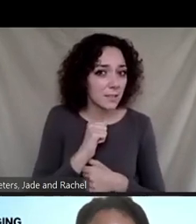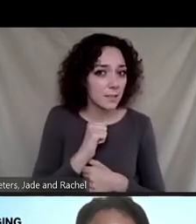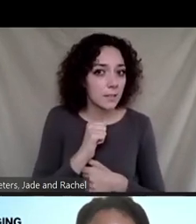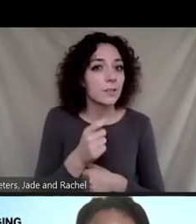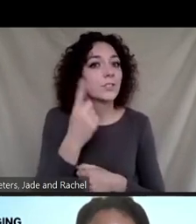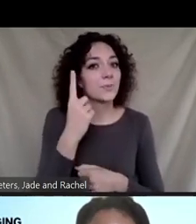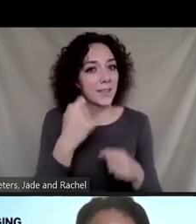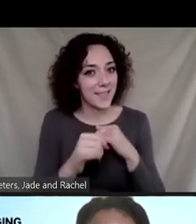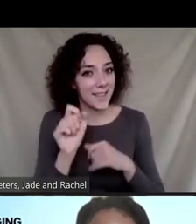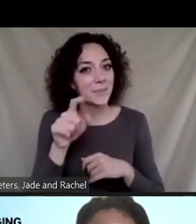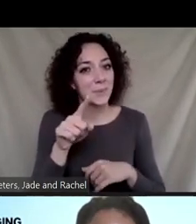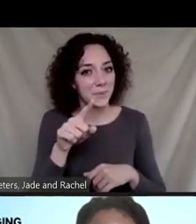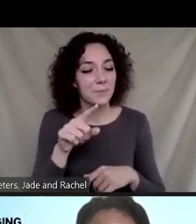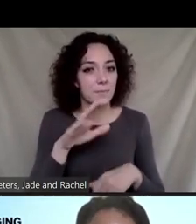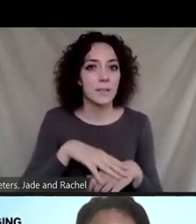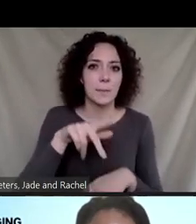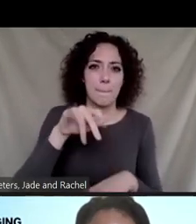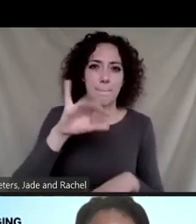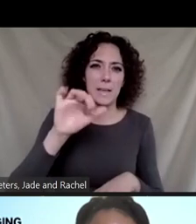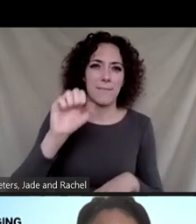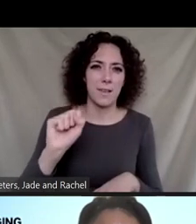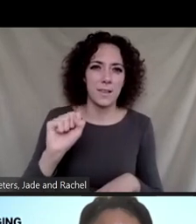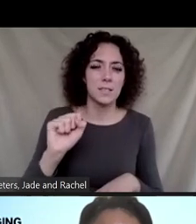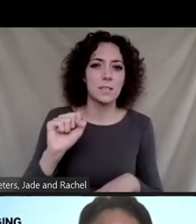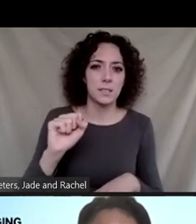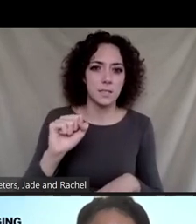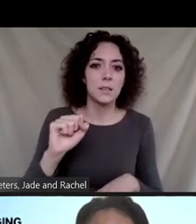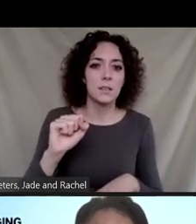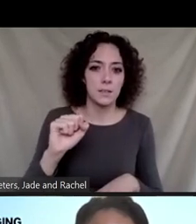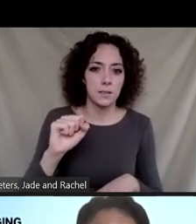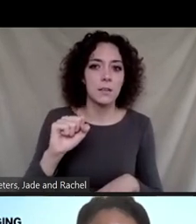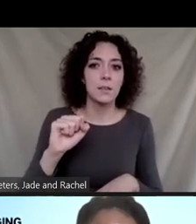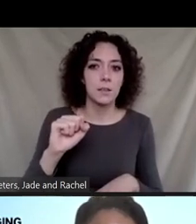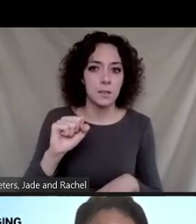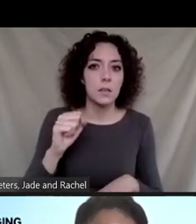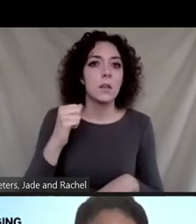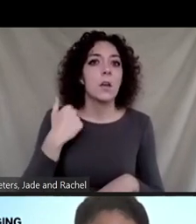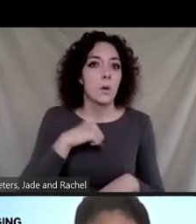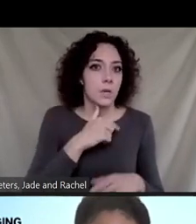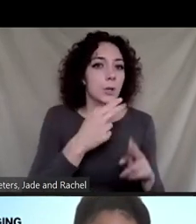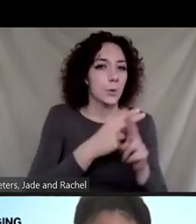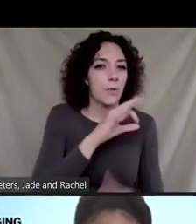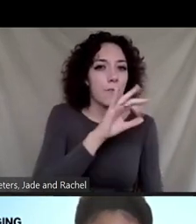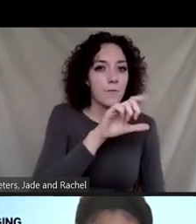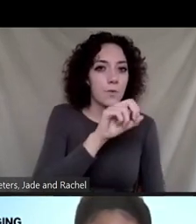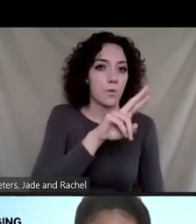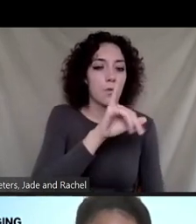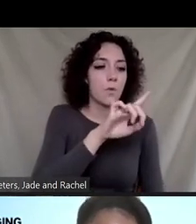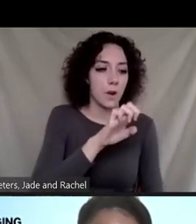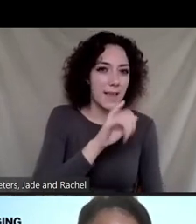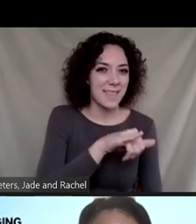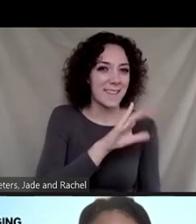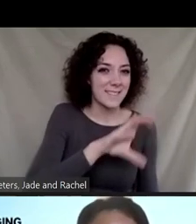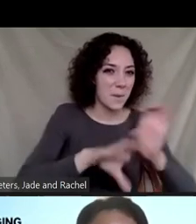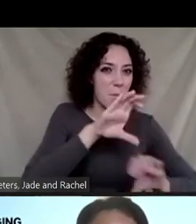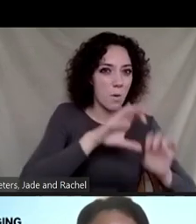last one on PFAS. And so it was, as we move away from fluoride-based chemicals, how can we ensure that